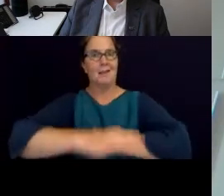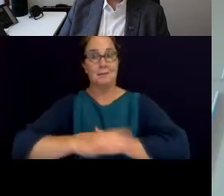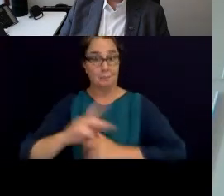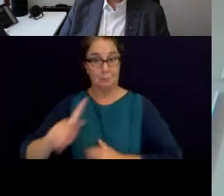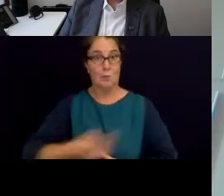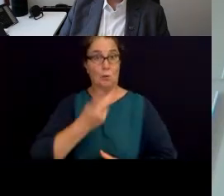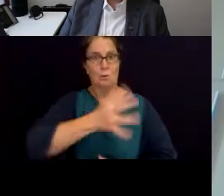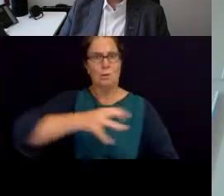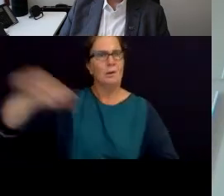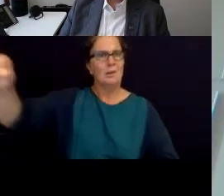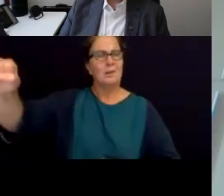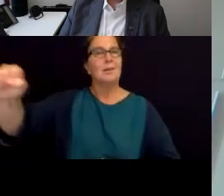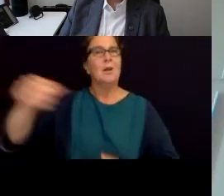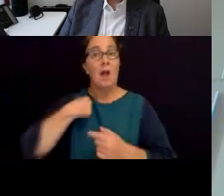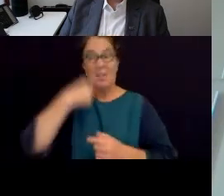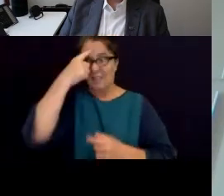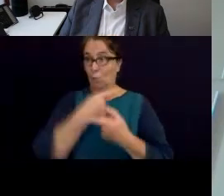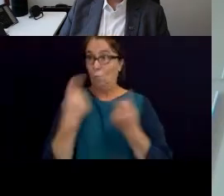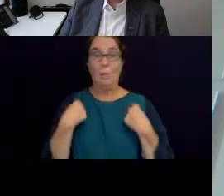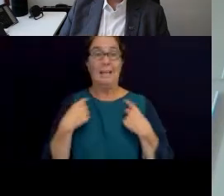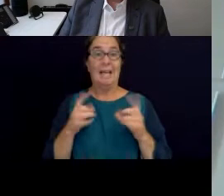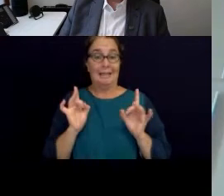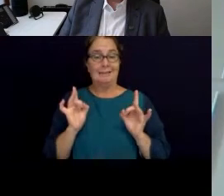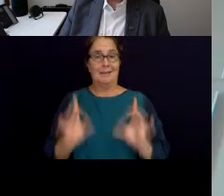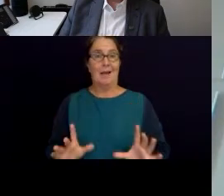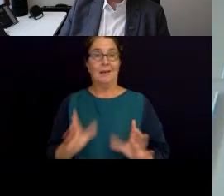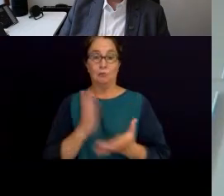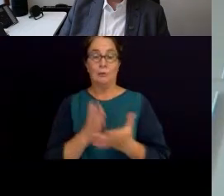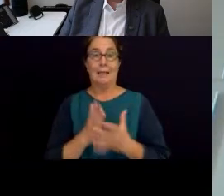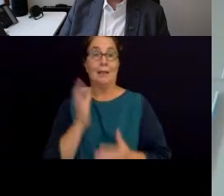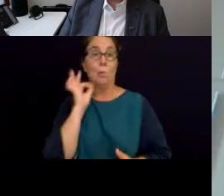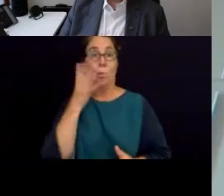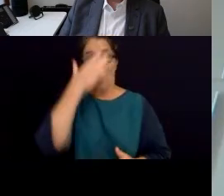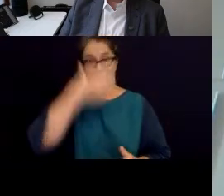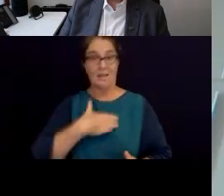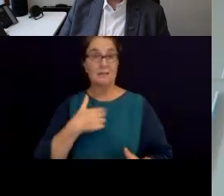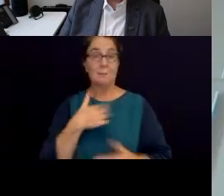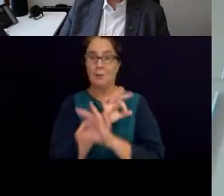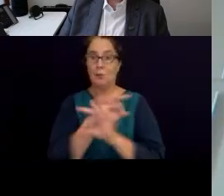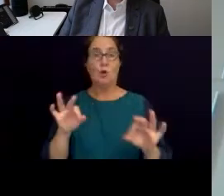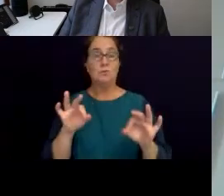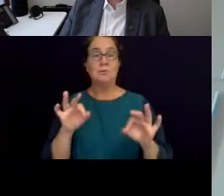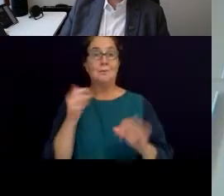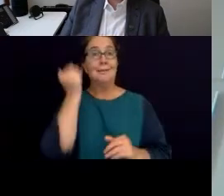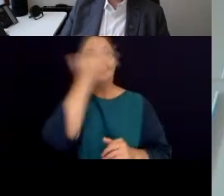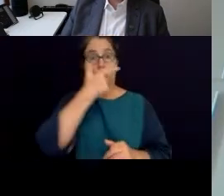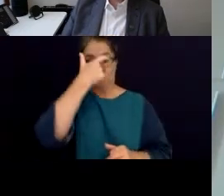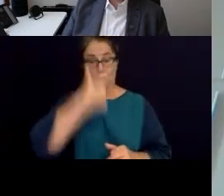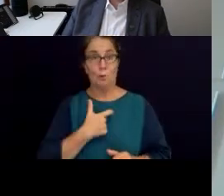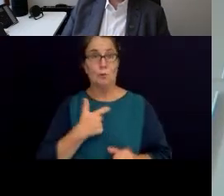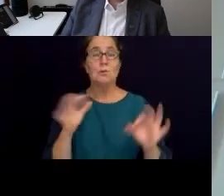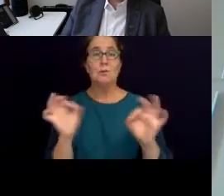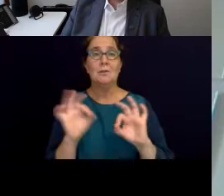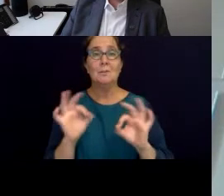many ways we are at almost the very beginning as whitefellas. I am not an Indigenous person. I think,